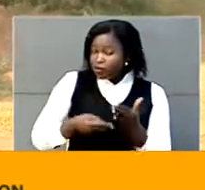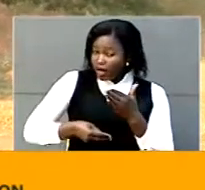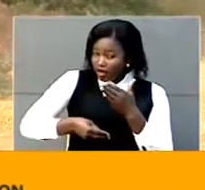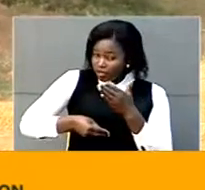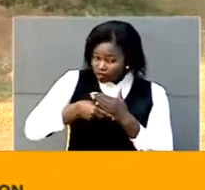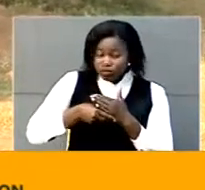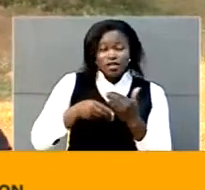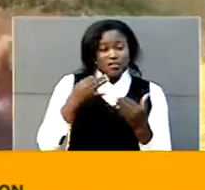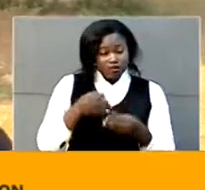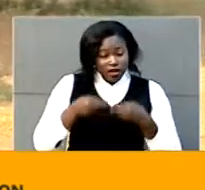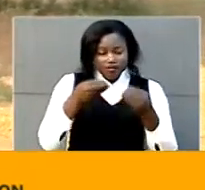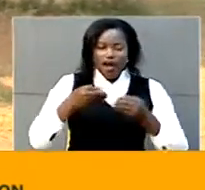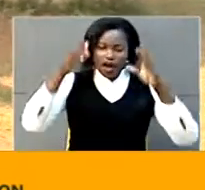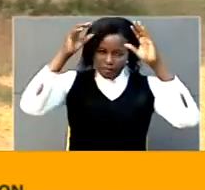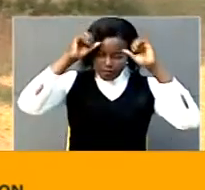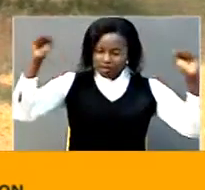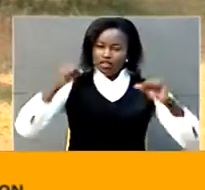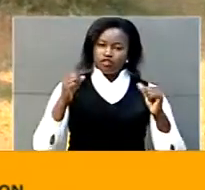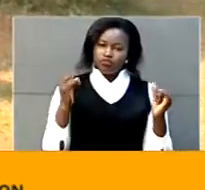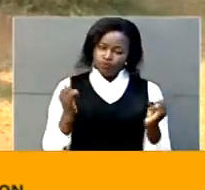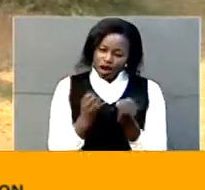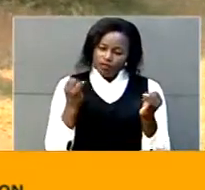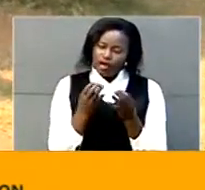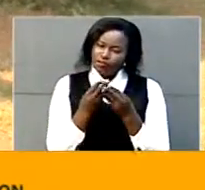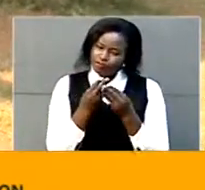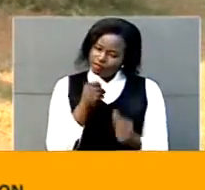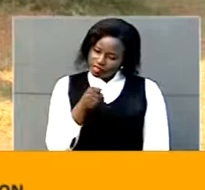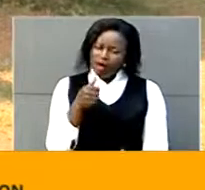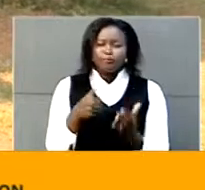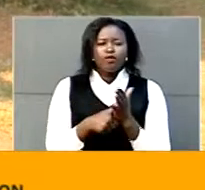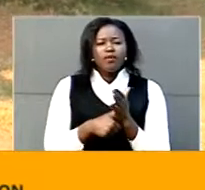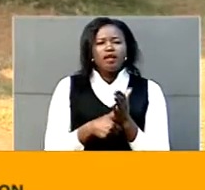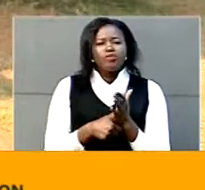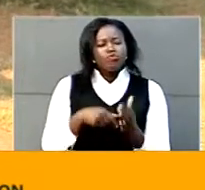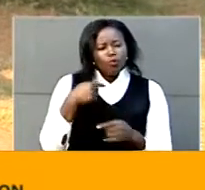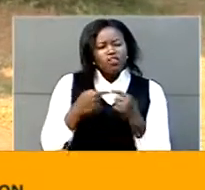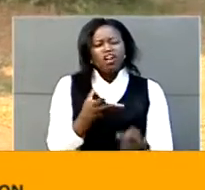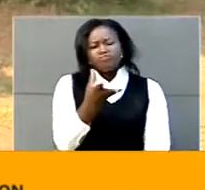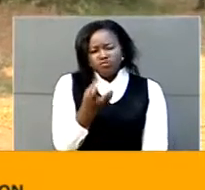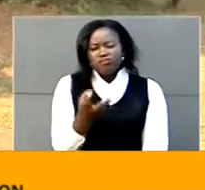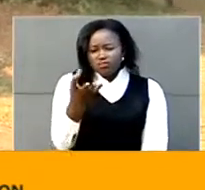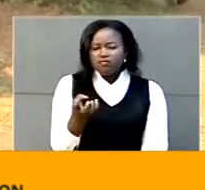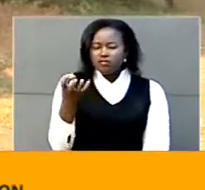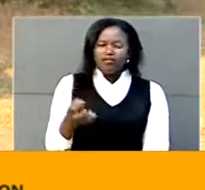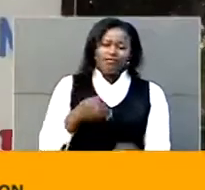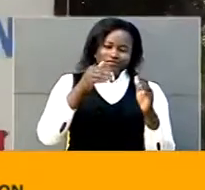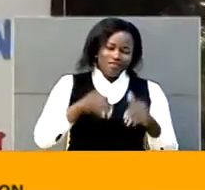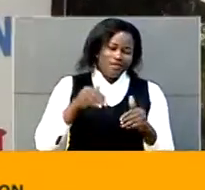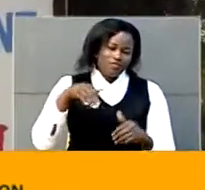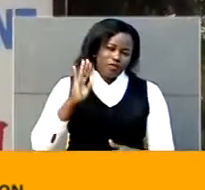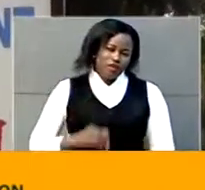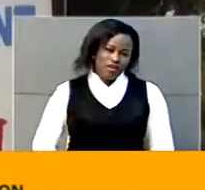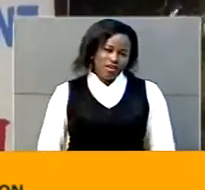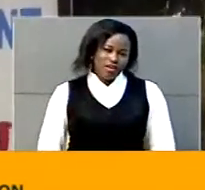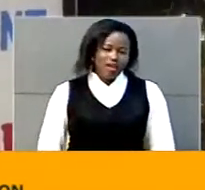the president is trying to eliminate the exploitation of middlemen to our farmers the